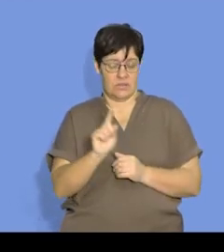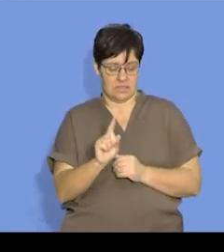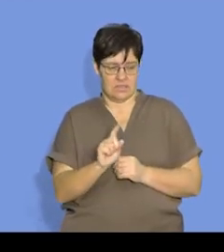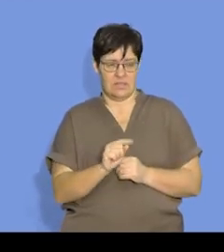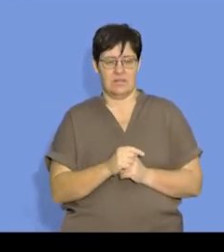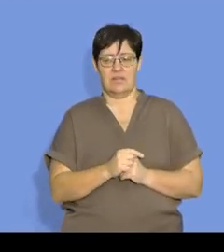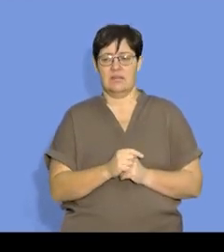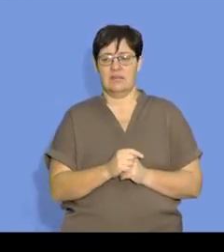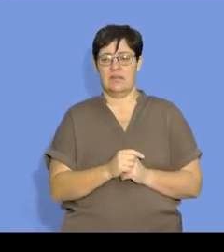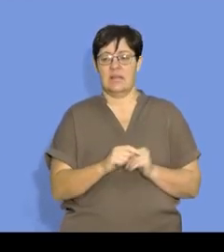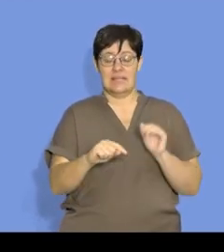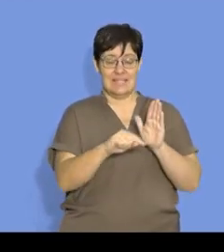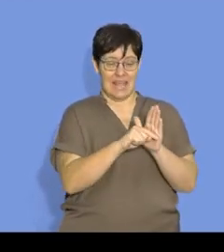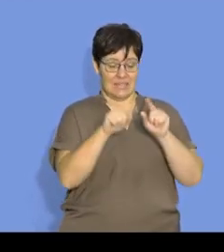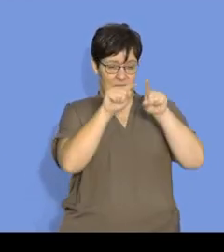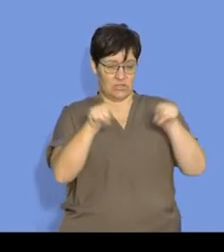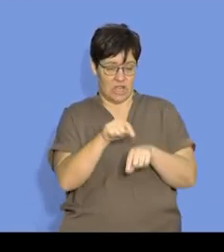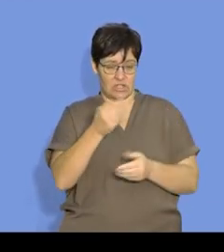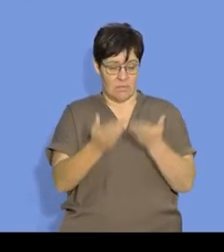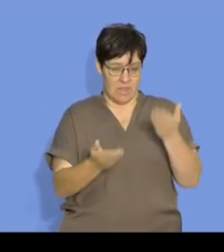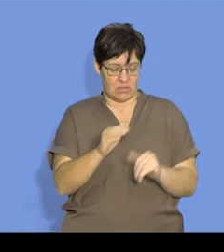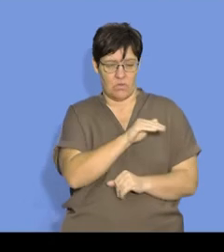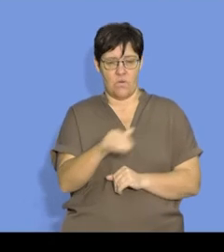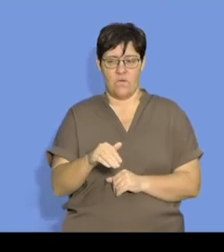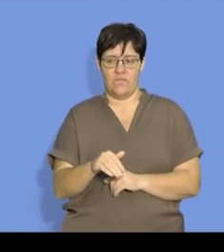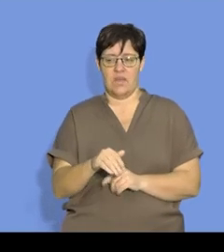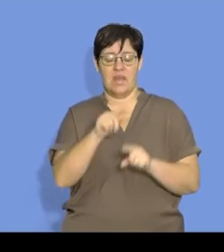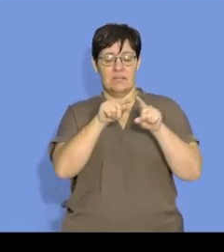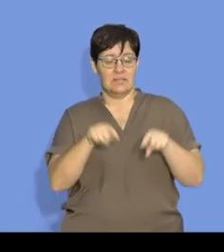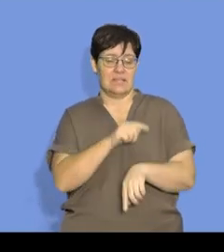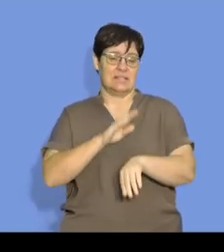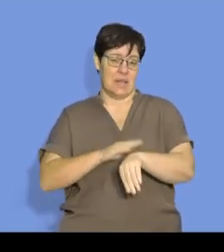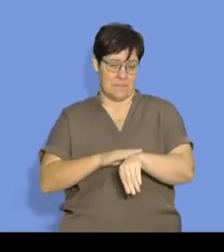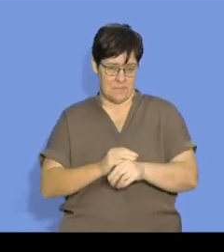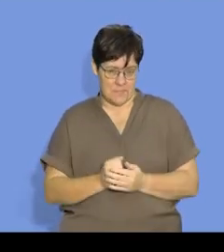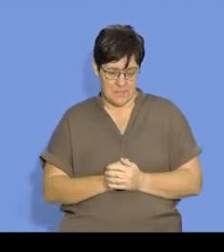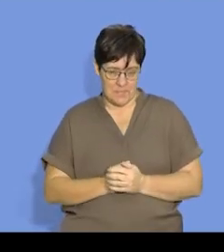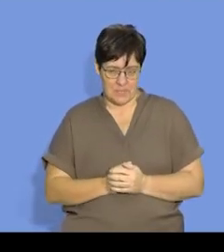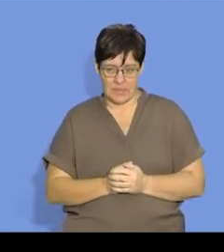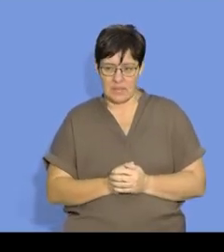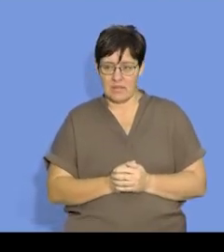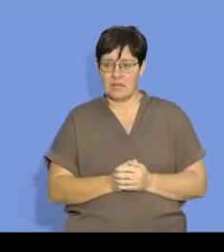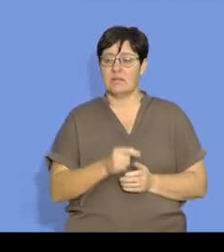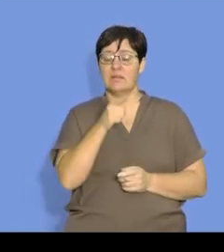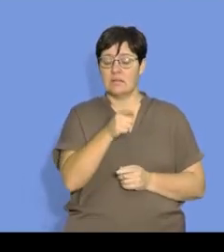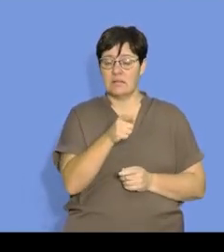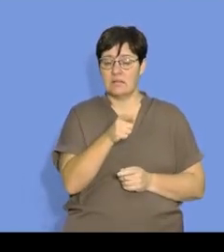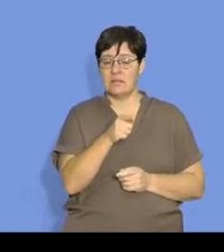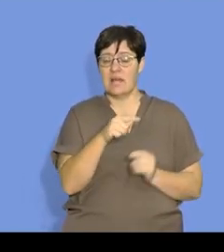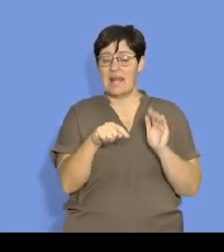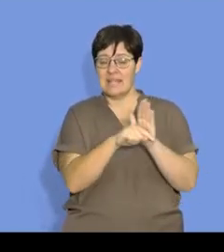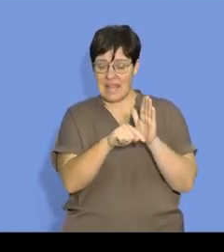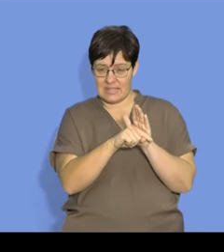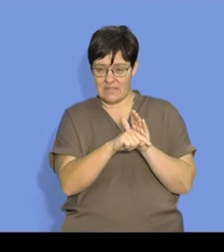change in mass over time, and that negative change in mass over